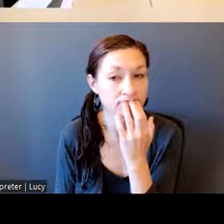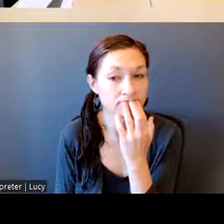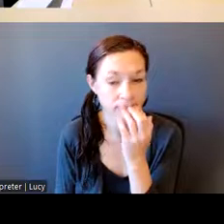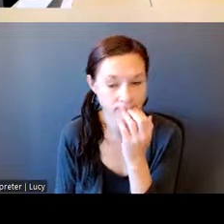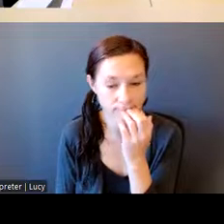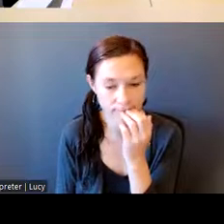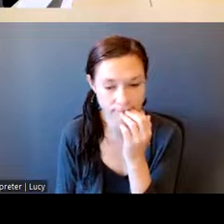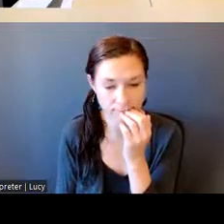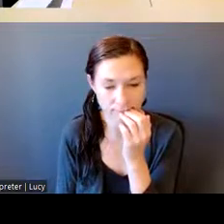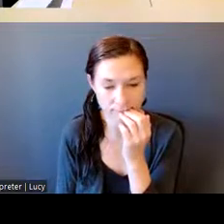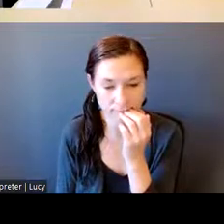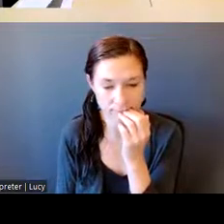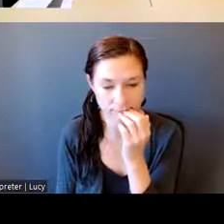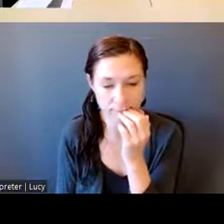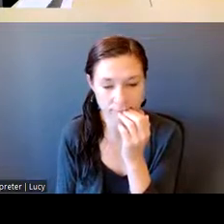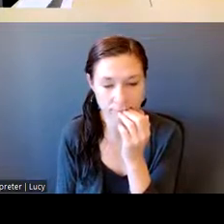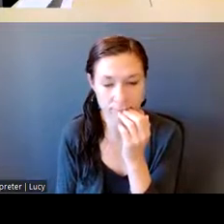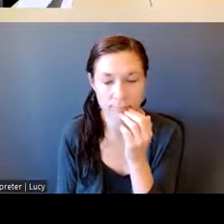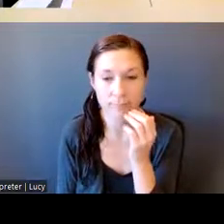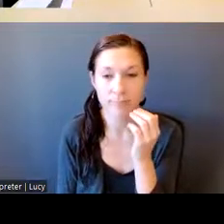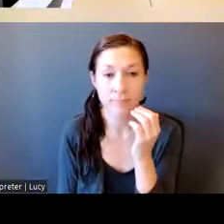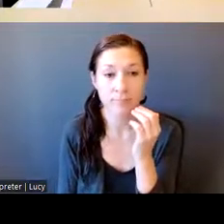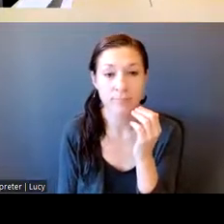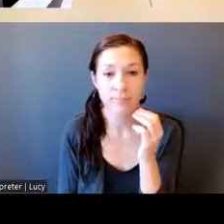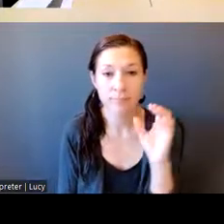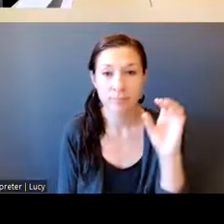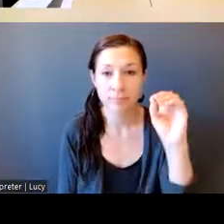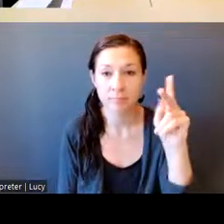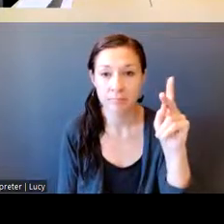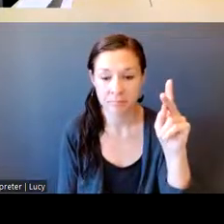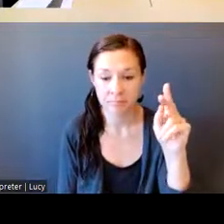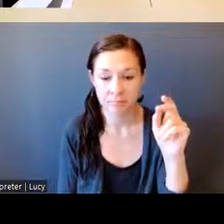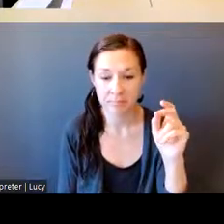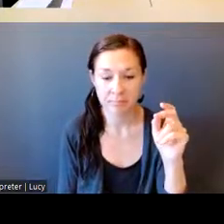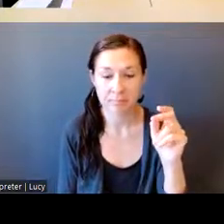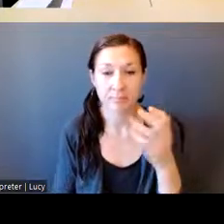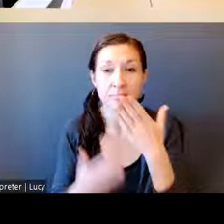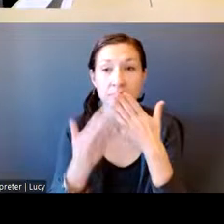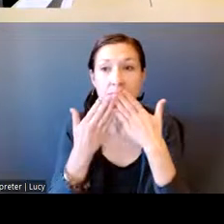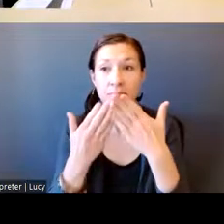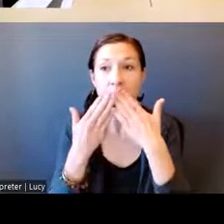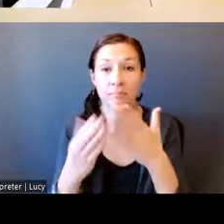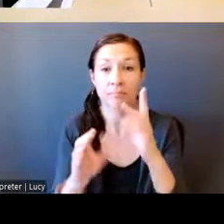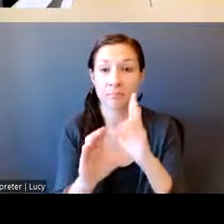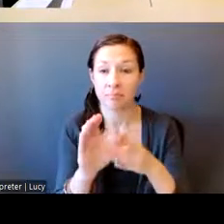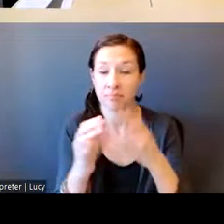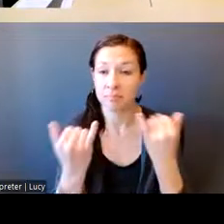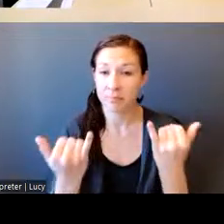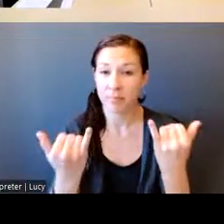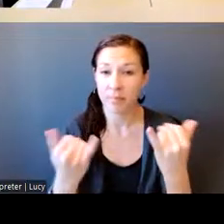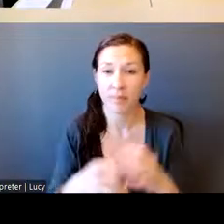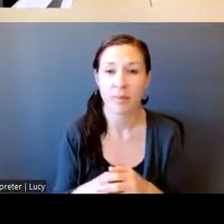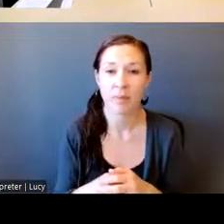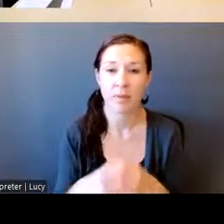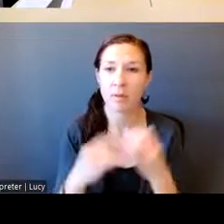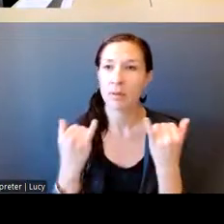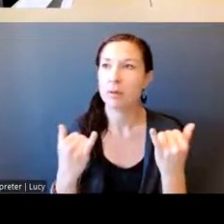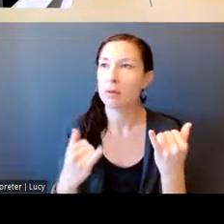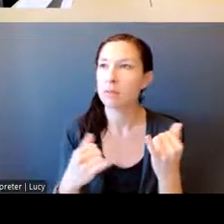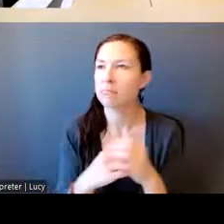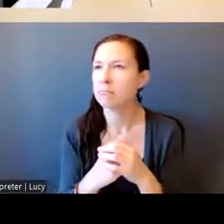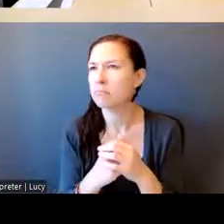All right. Thank you all for being here today. Today is